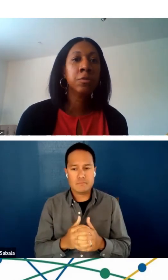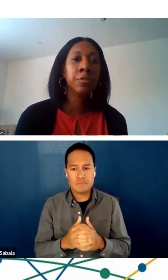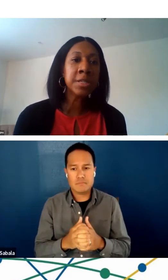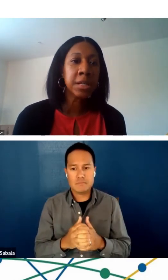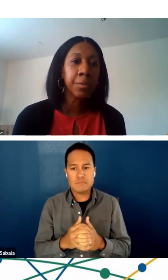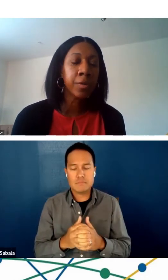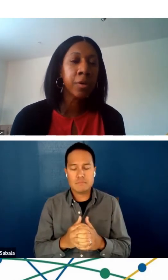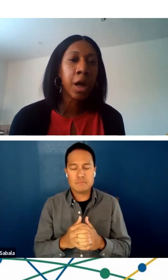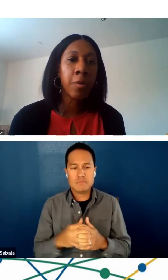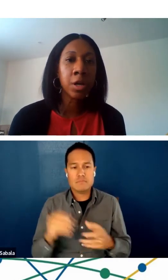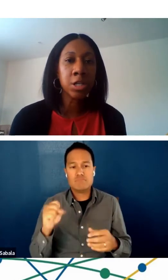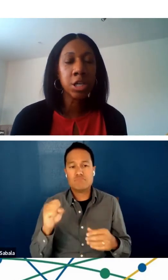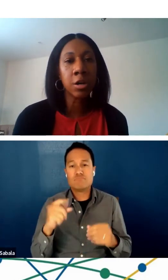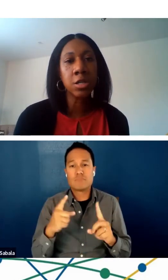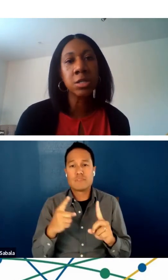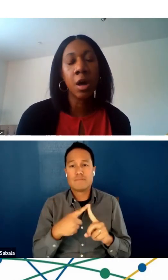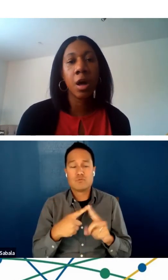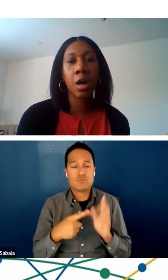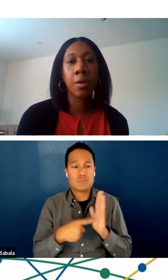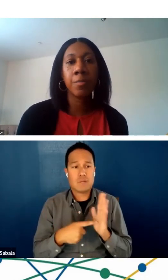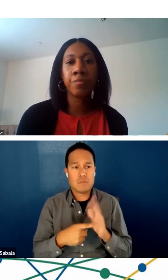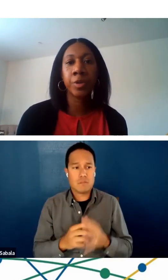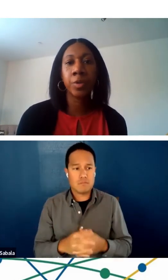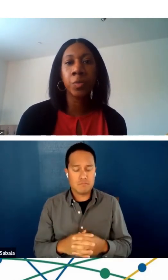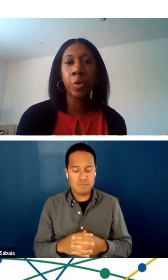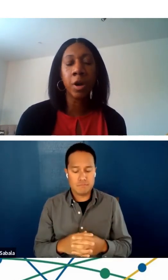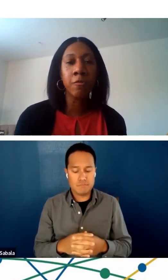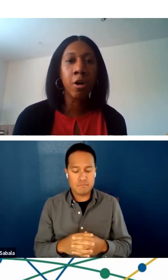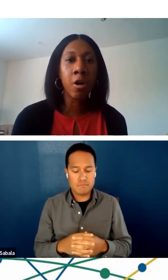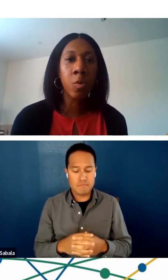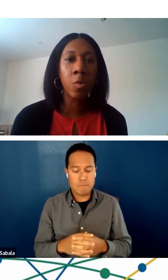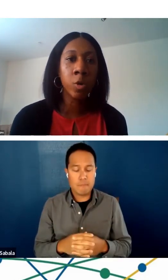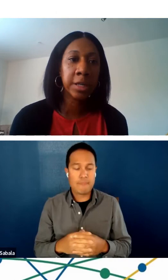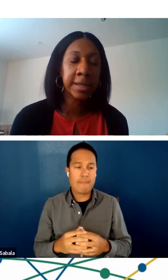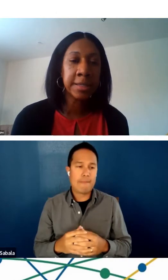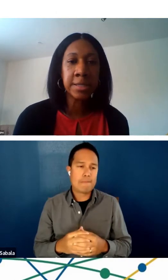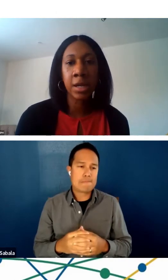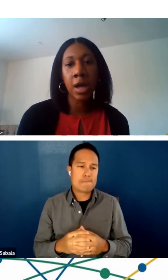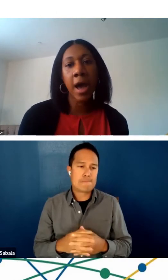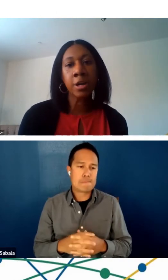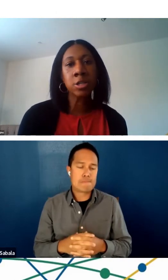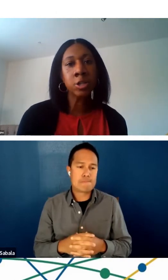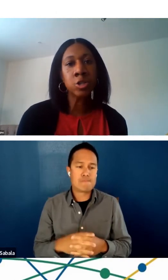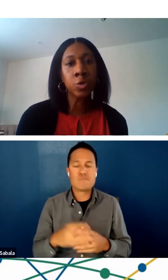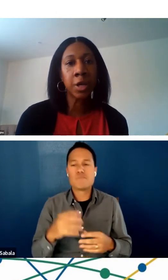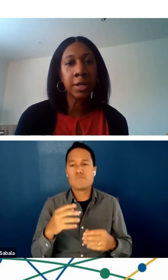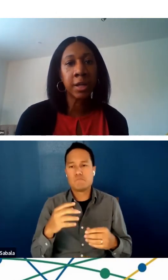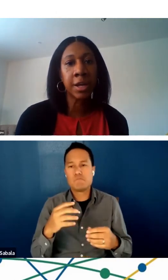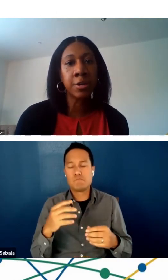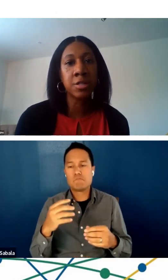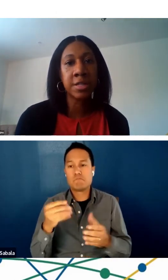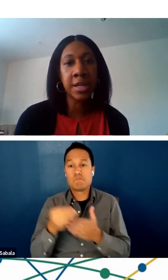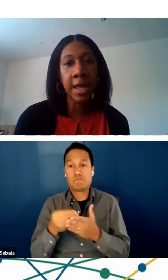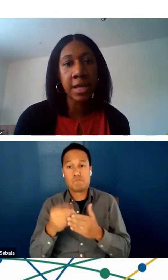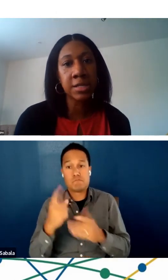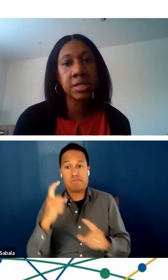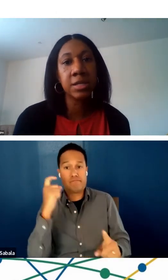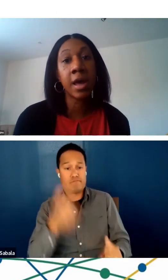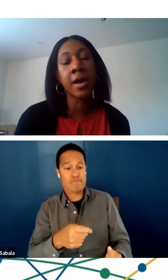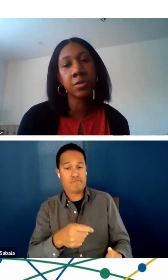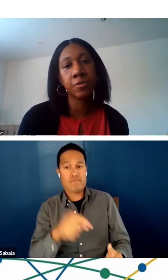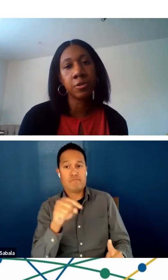Next So the first example I want to share is one of our awardees actually joined their